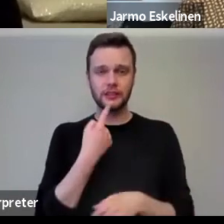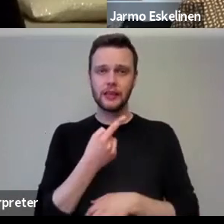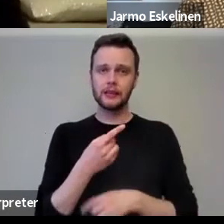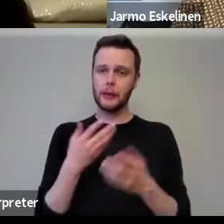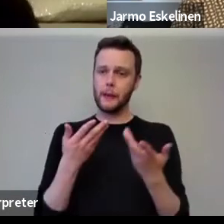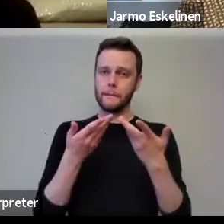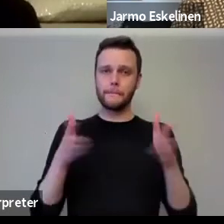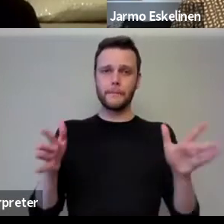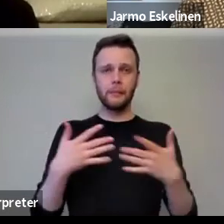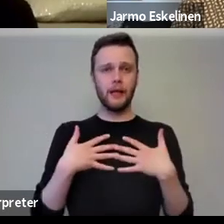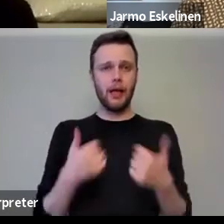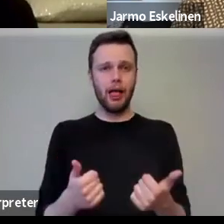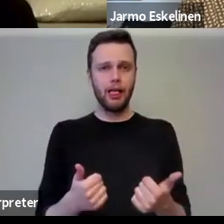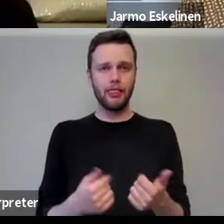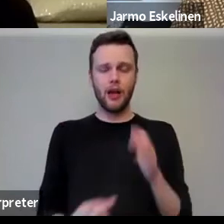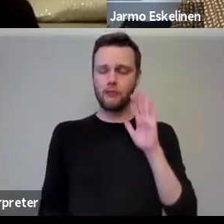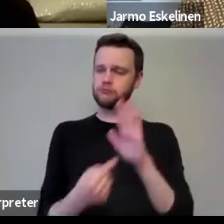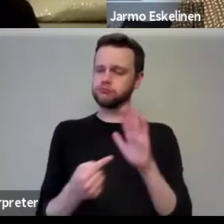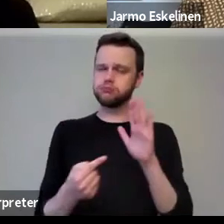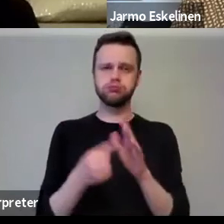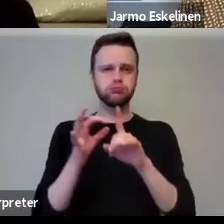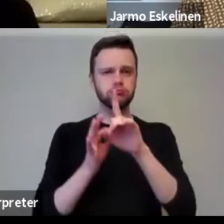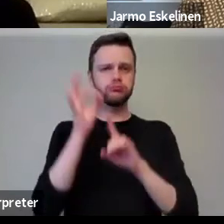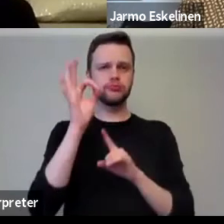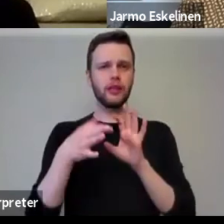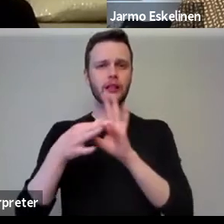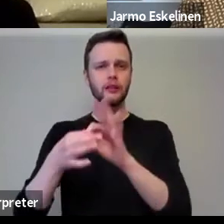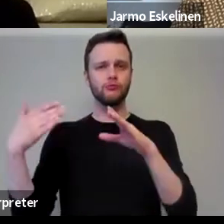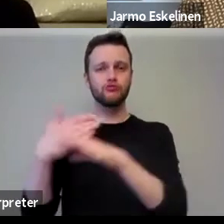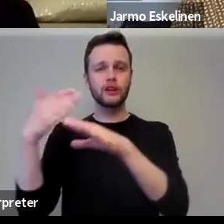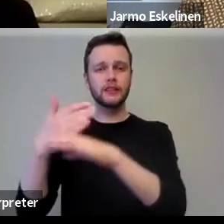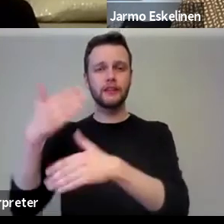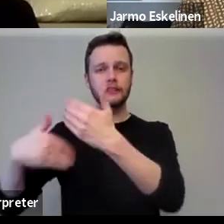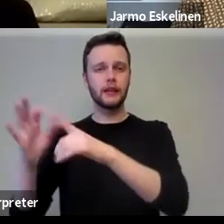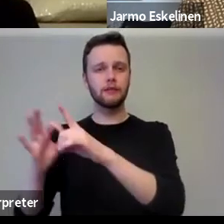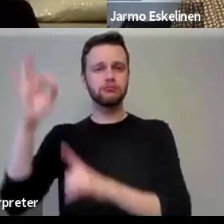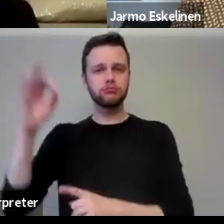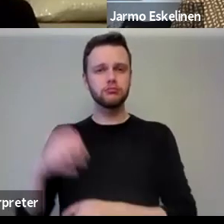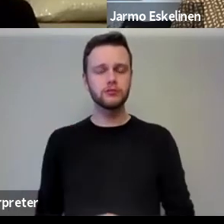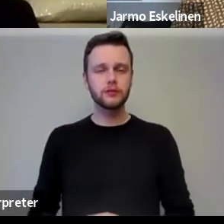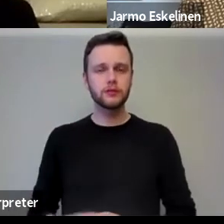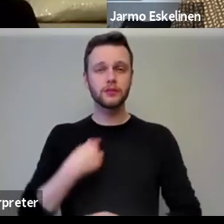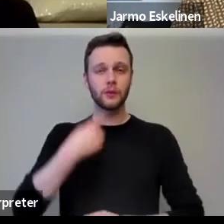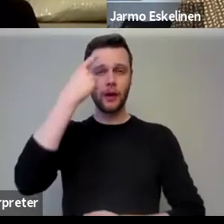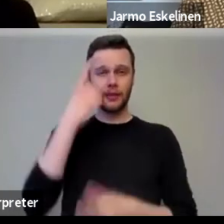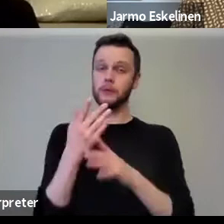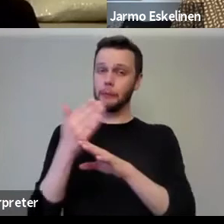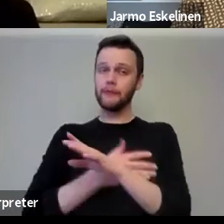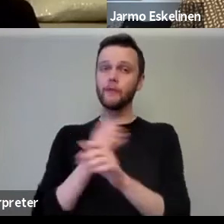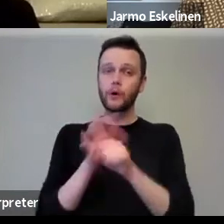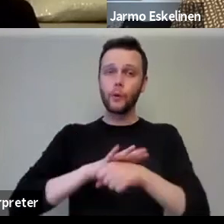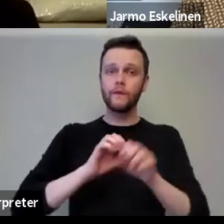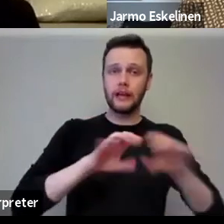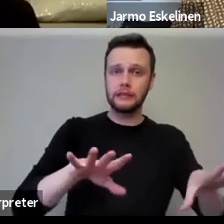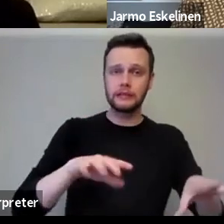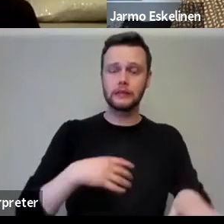is central to improving productivity in this country. And I think more than that was pre-COVID, more than